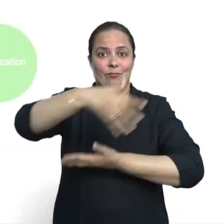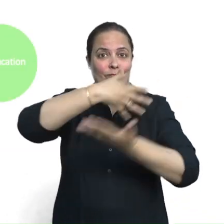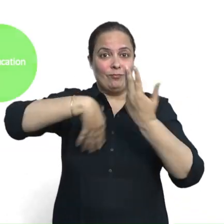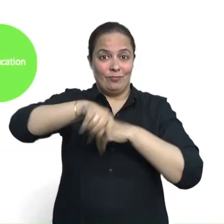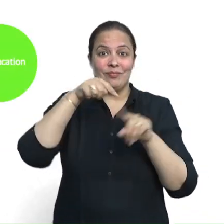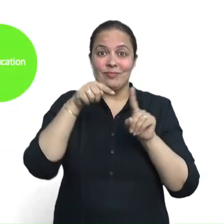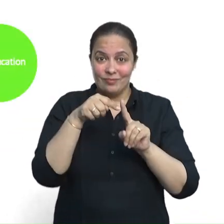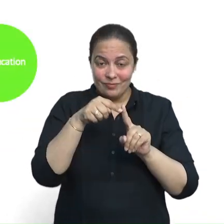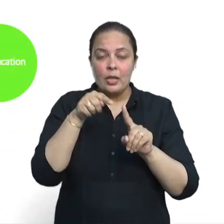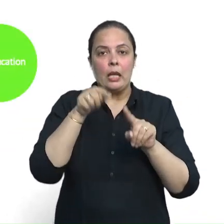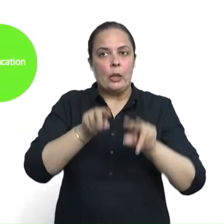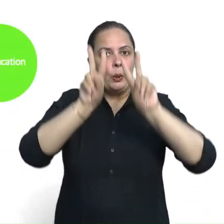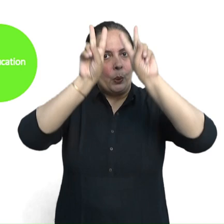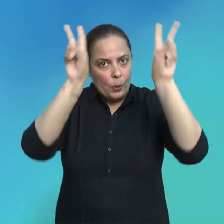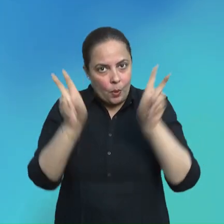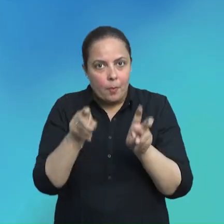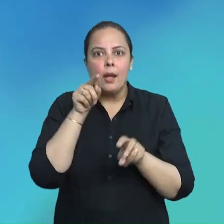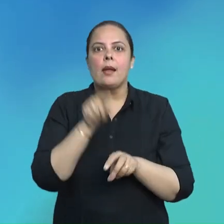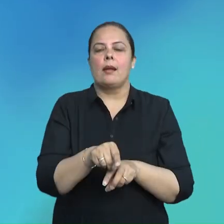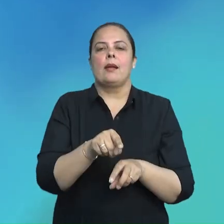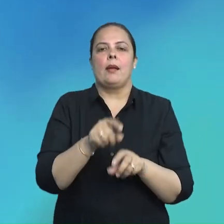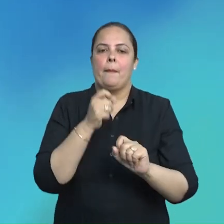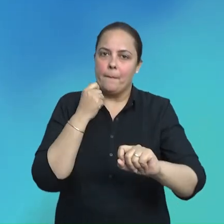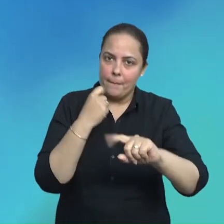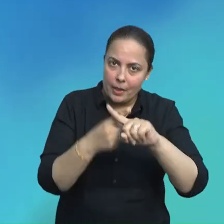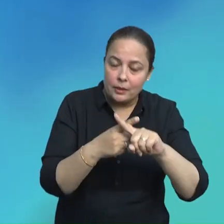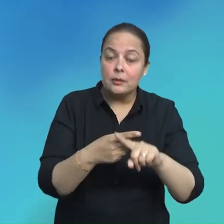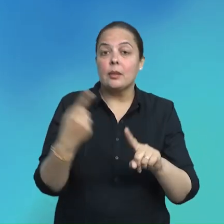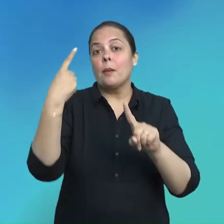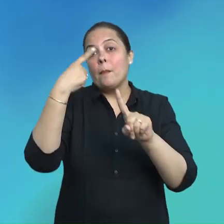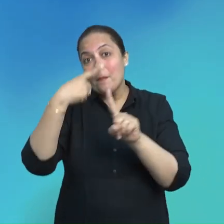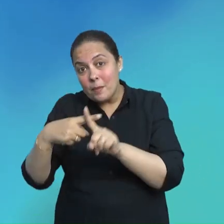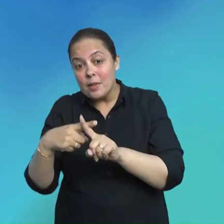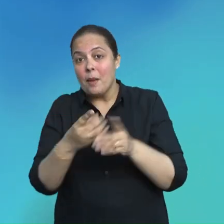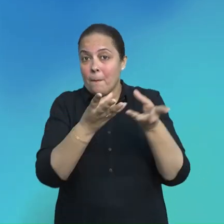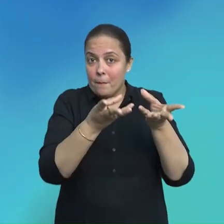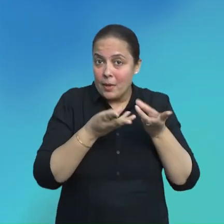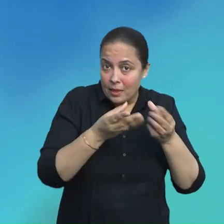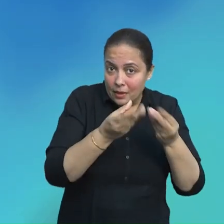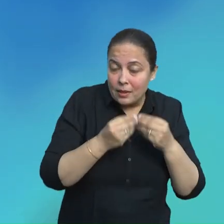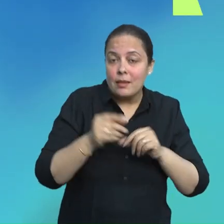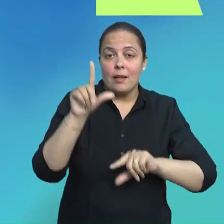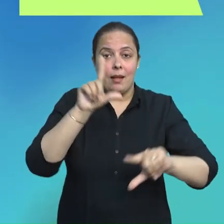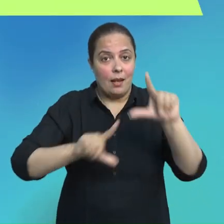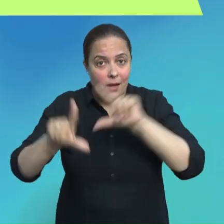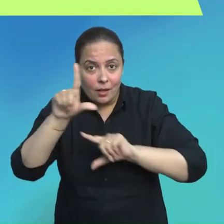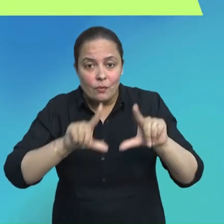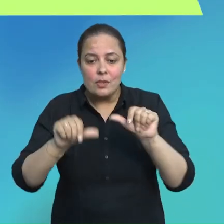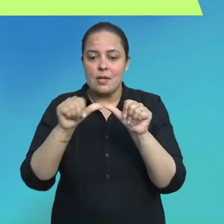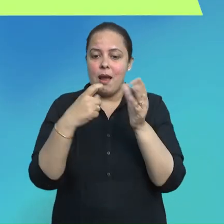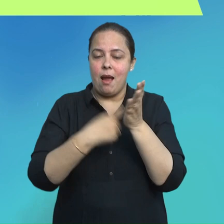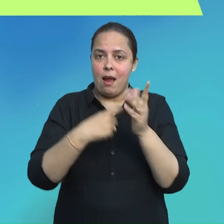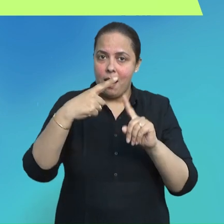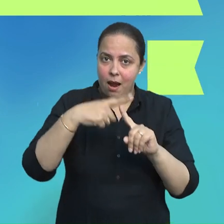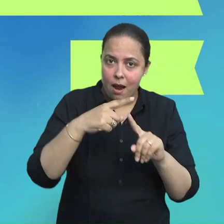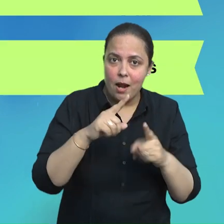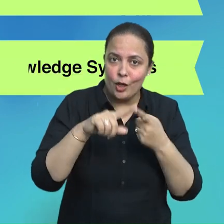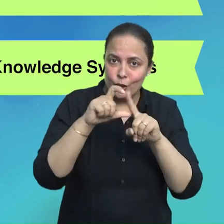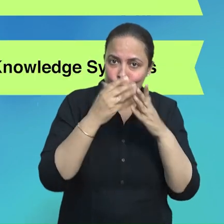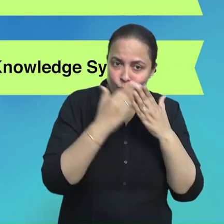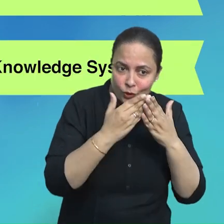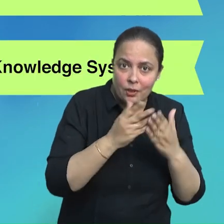besides other areas such as mathematics, language, art education, value education,